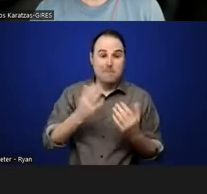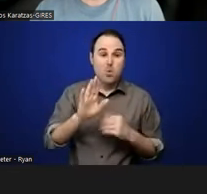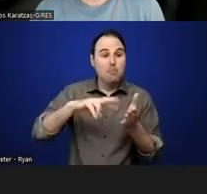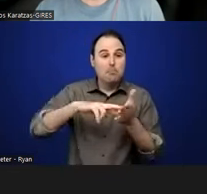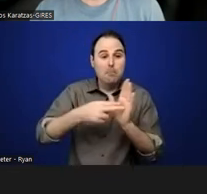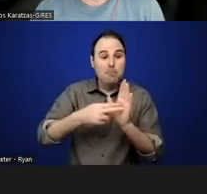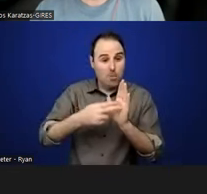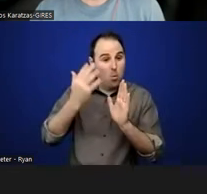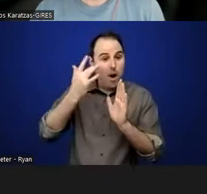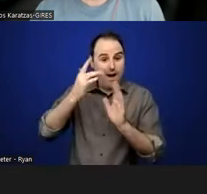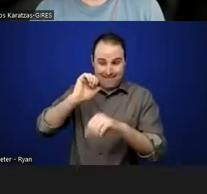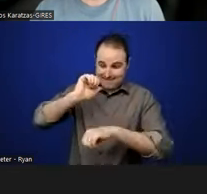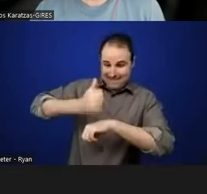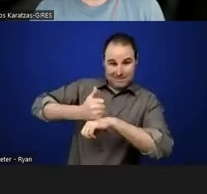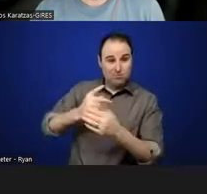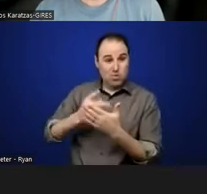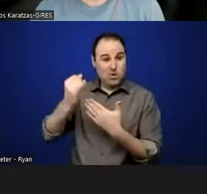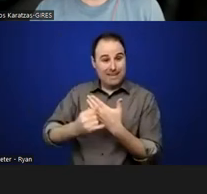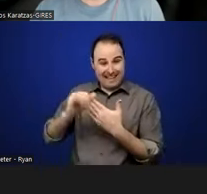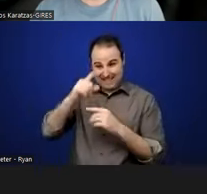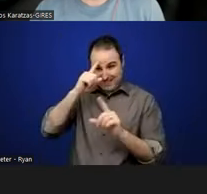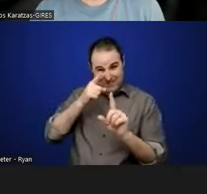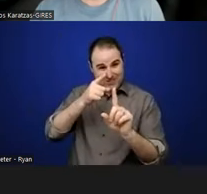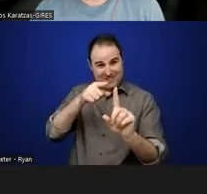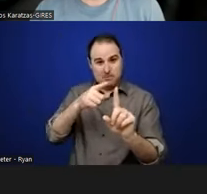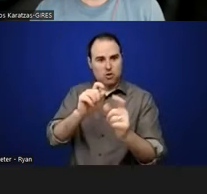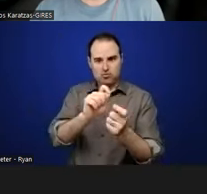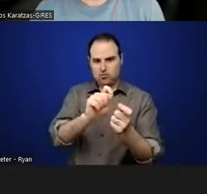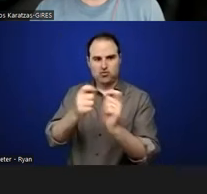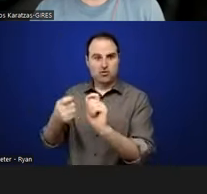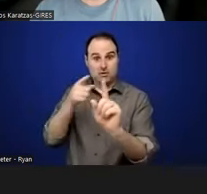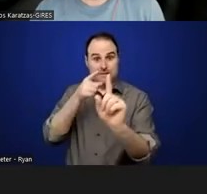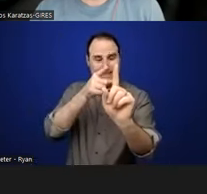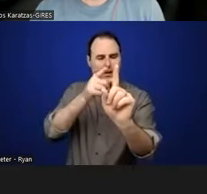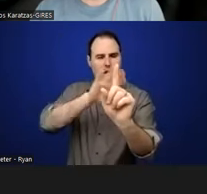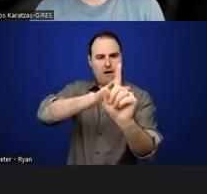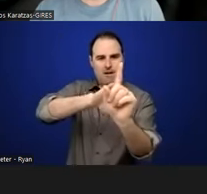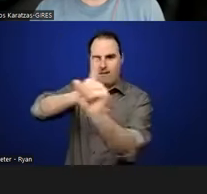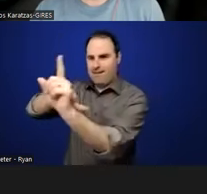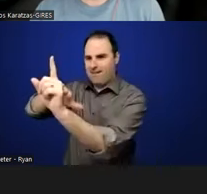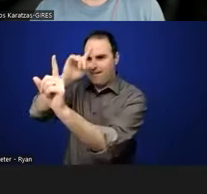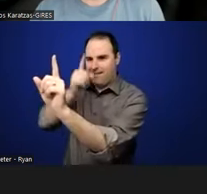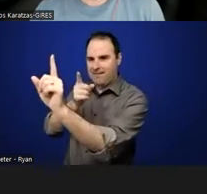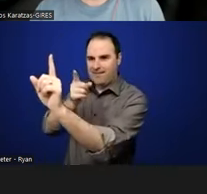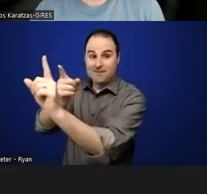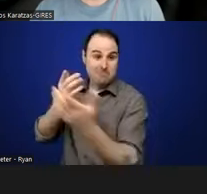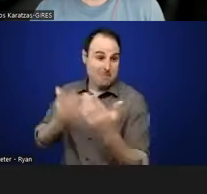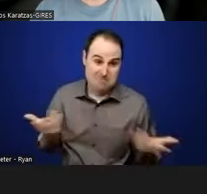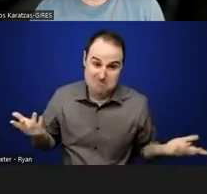And it's not an end, but a new beginning into something else that comes forward from that. Okay. Thank you.